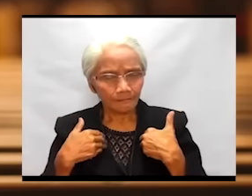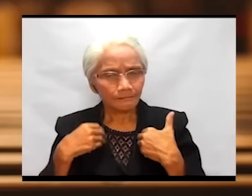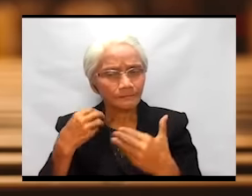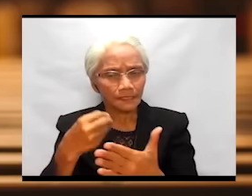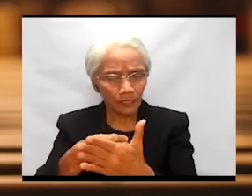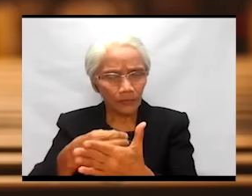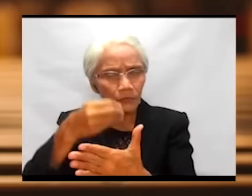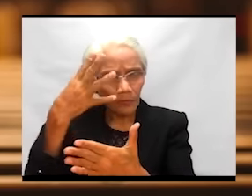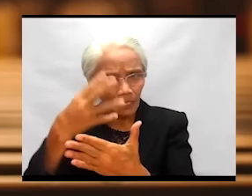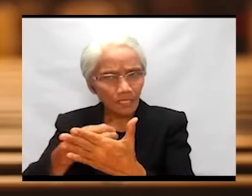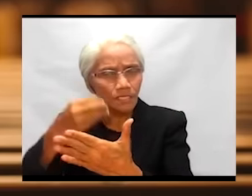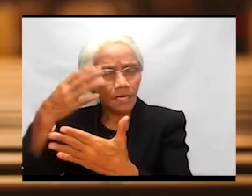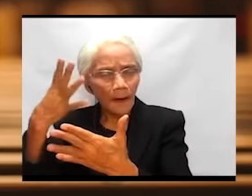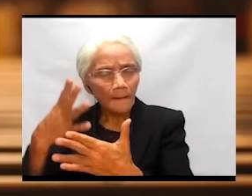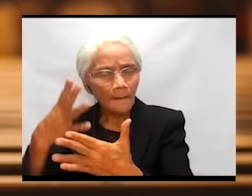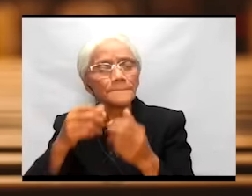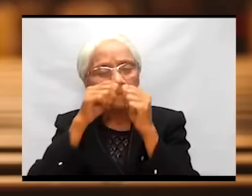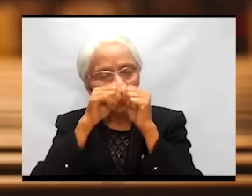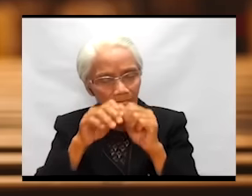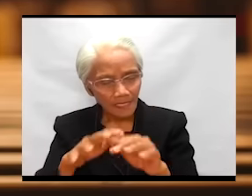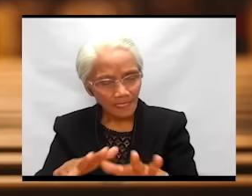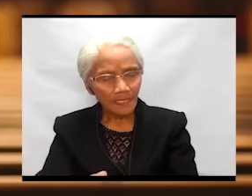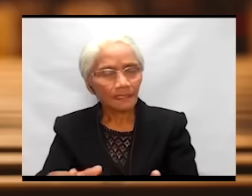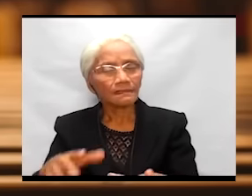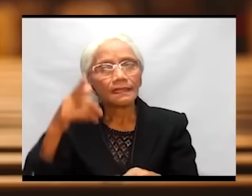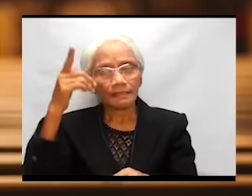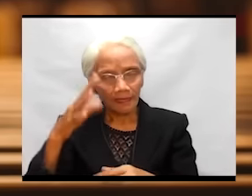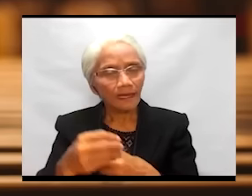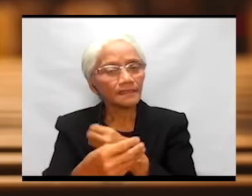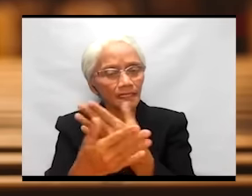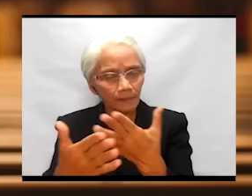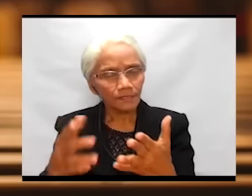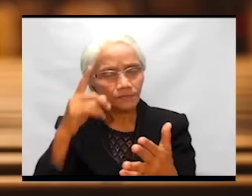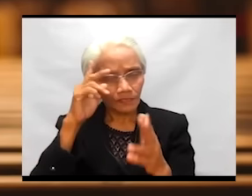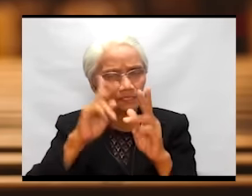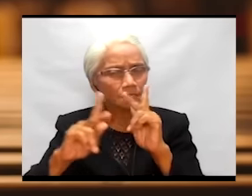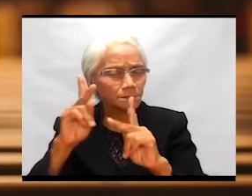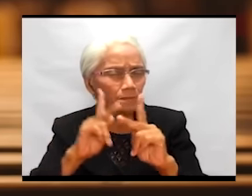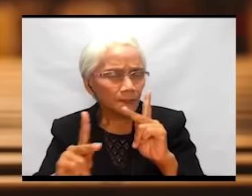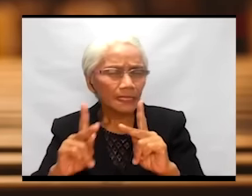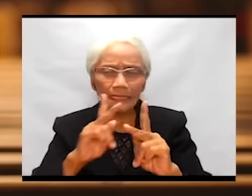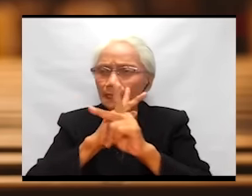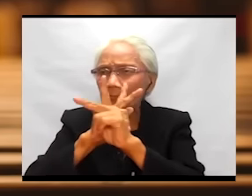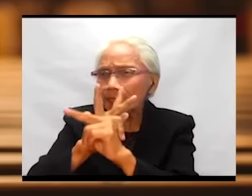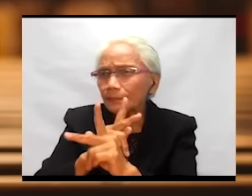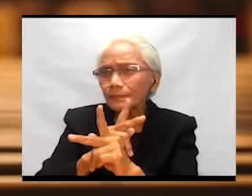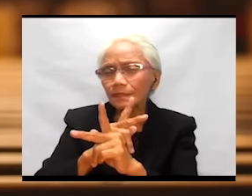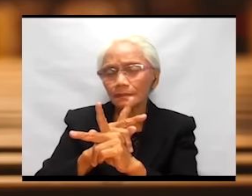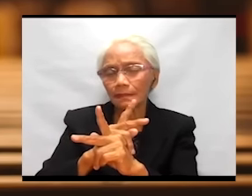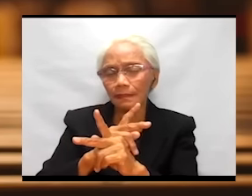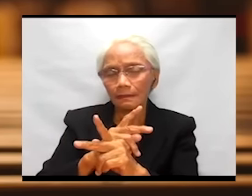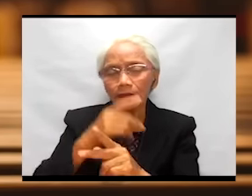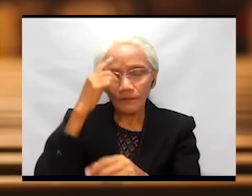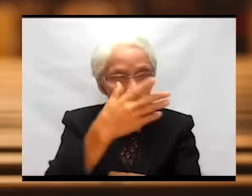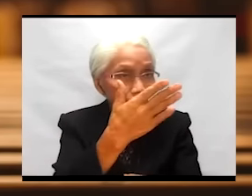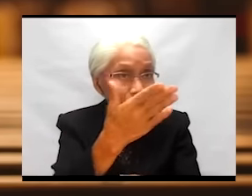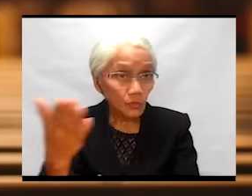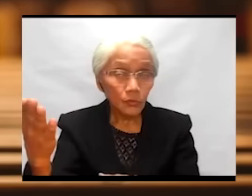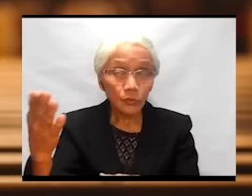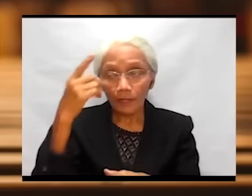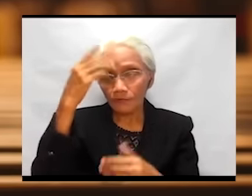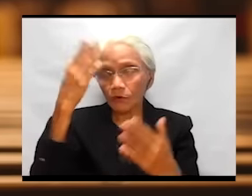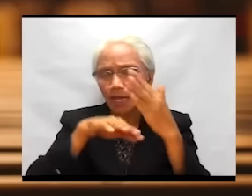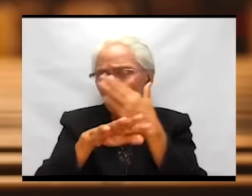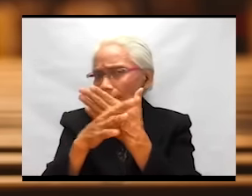blessings that God keeps for His people. He keeps them for you in heaven